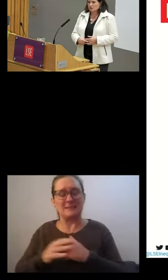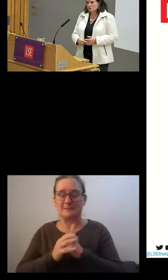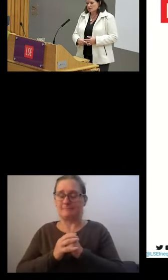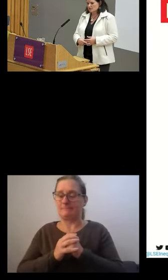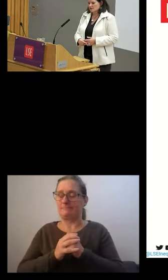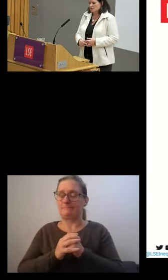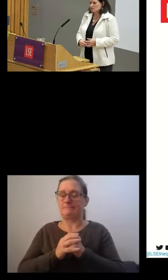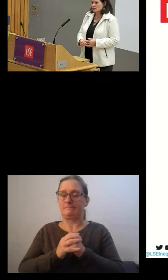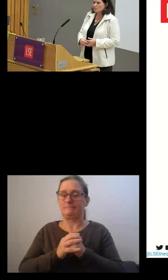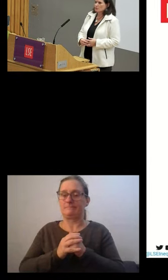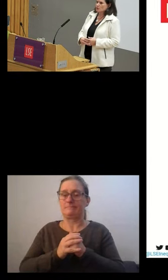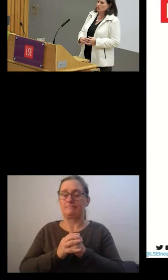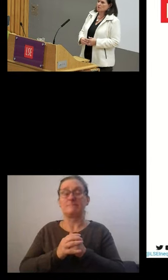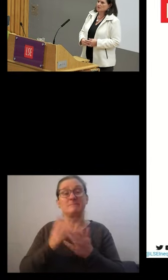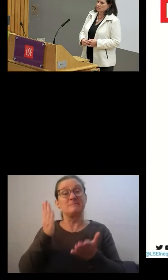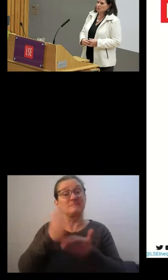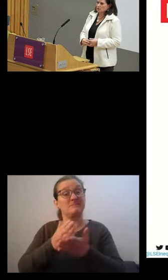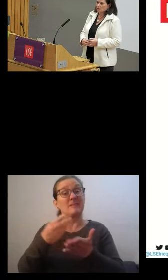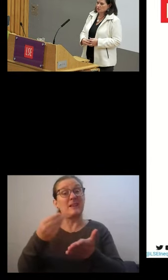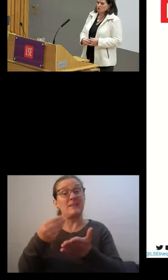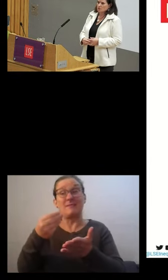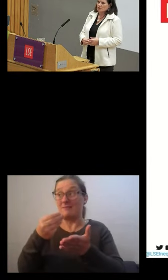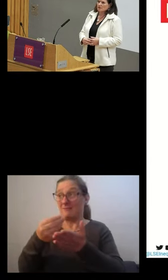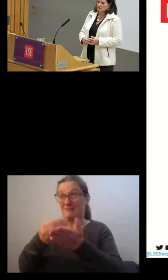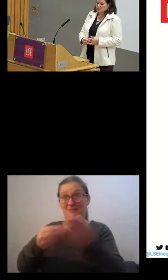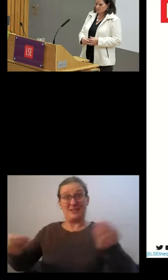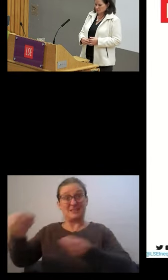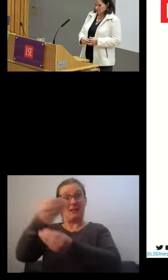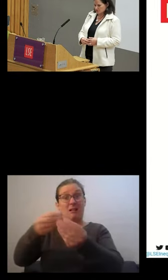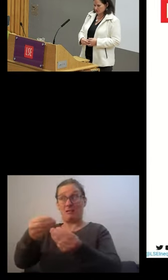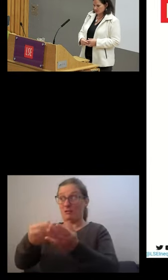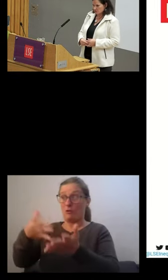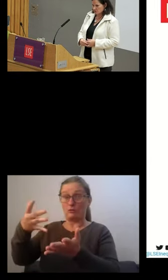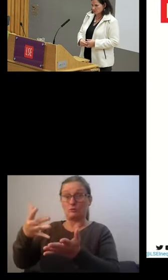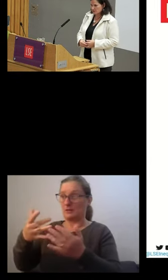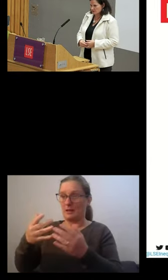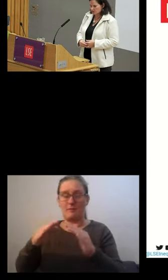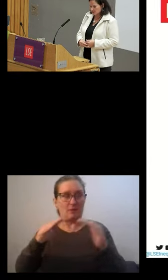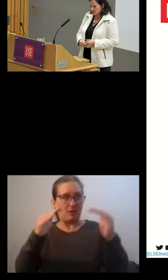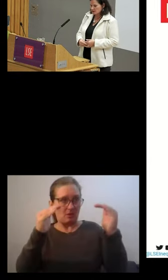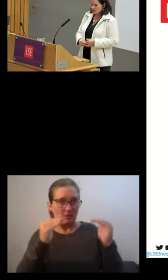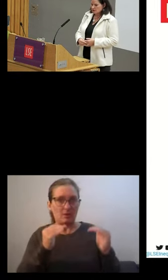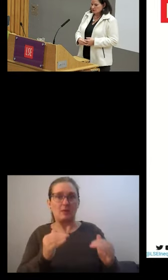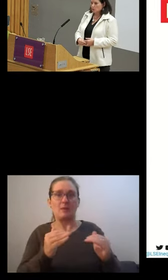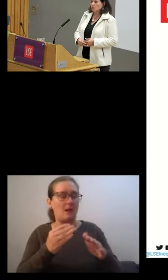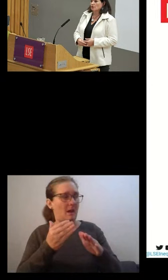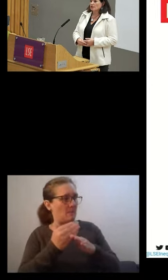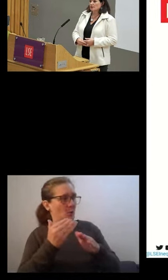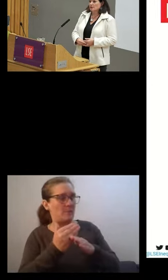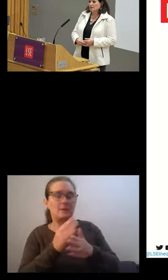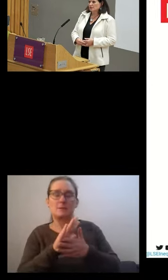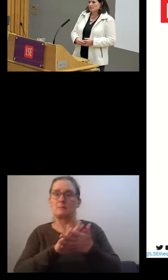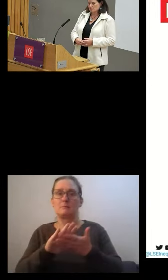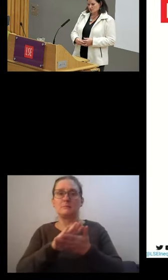fiscal cost that comes from poor quality employment, which is why in some countries central banks are beginning to worry about job